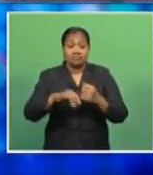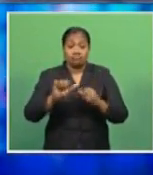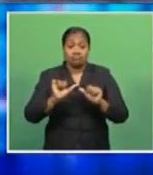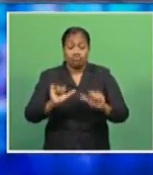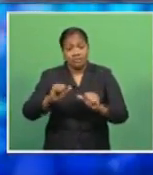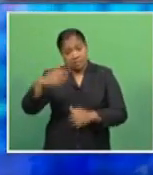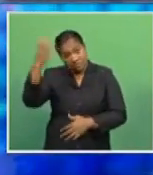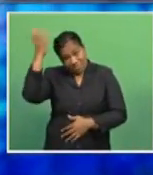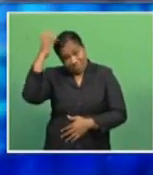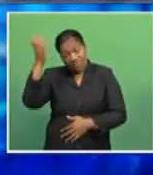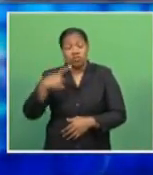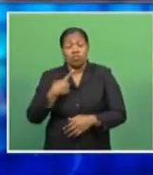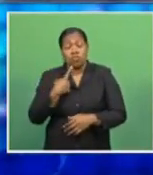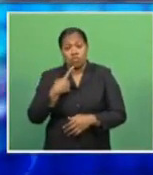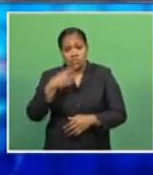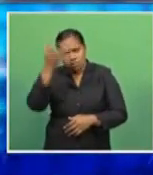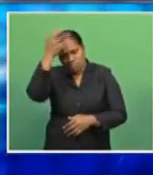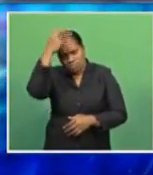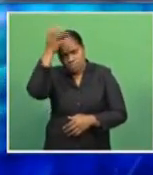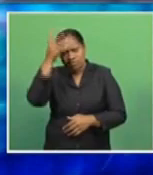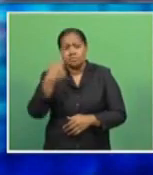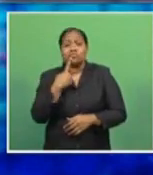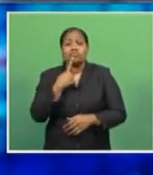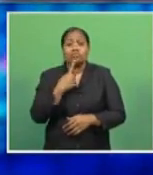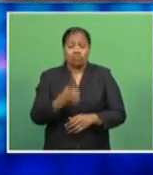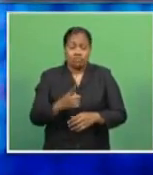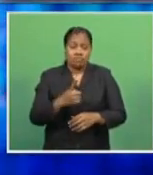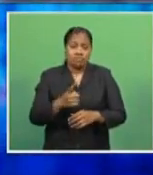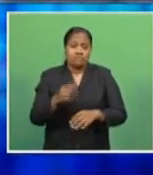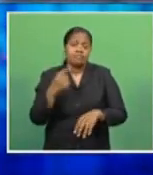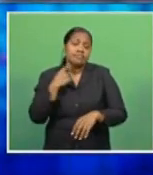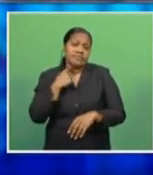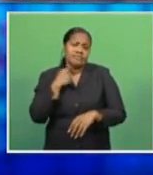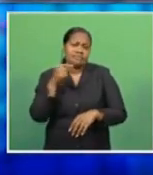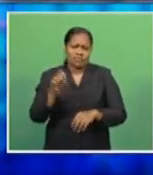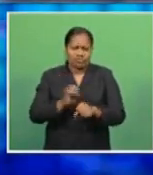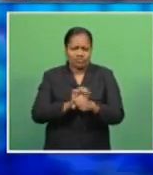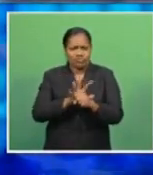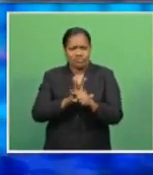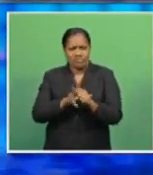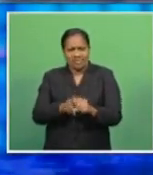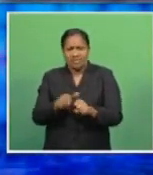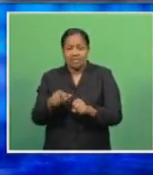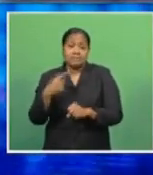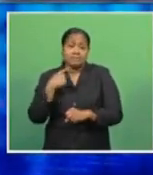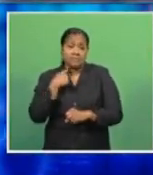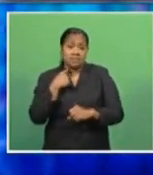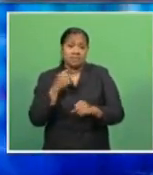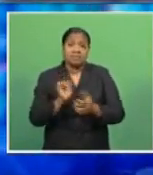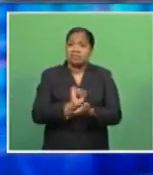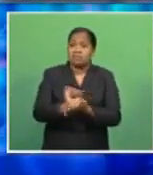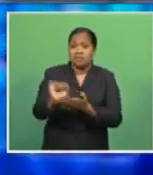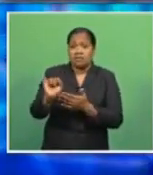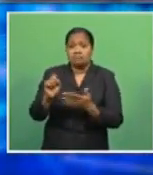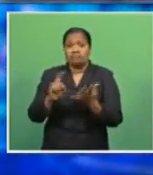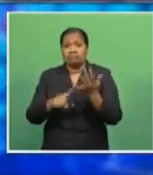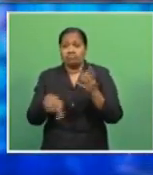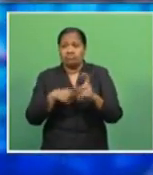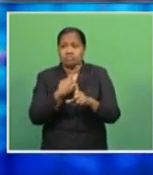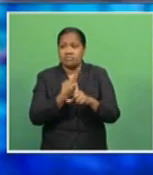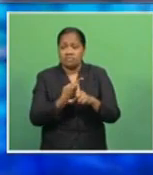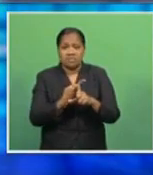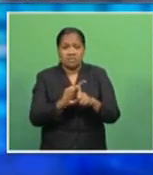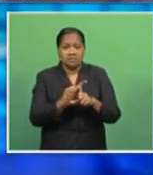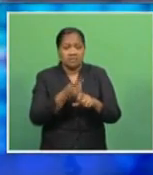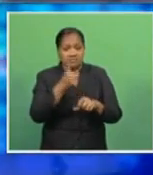order meat processing plants to stay open during the pandemic. It comes amid warning that the meat shelves in the United States could go empty this